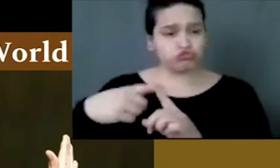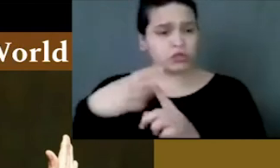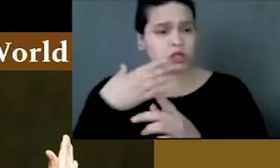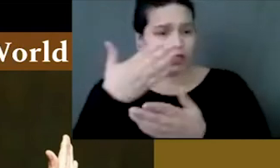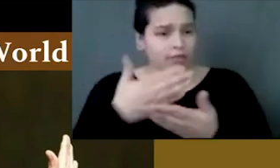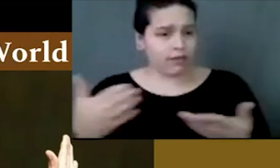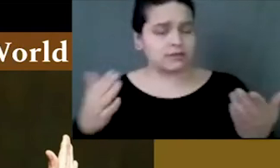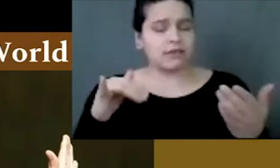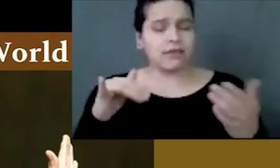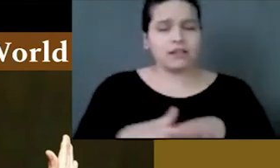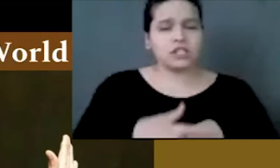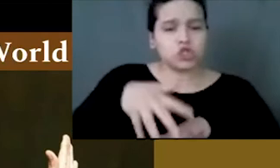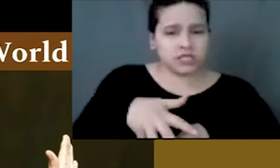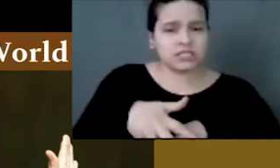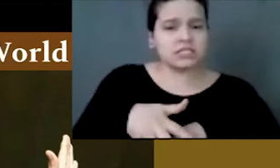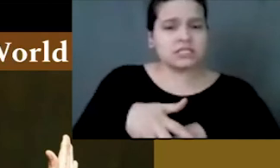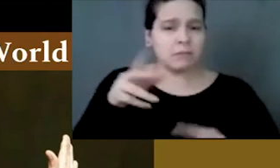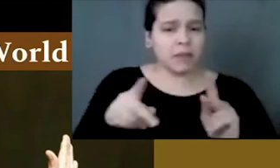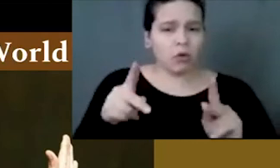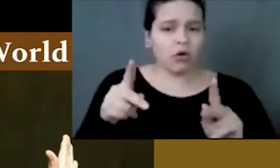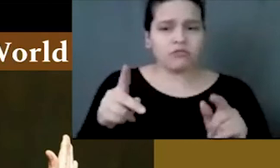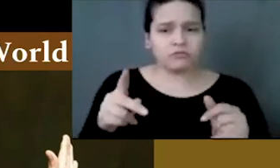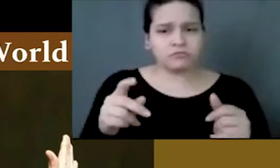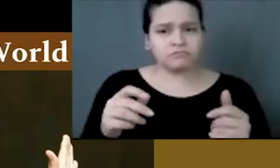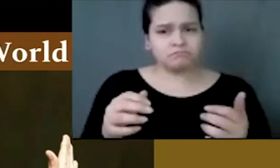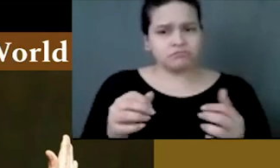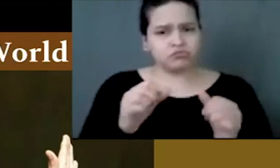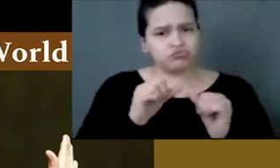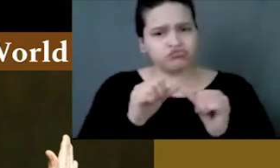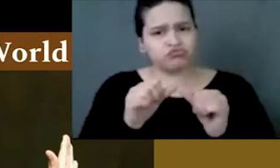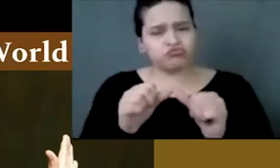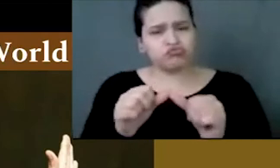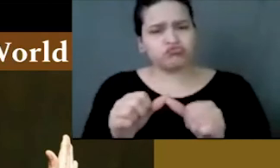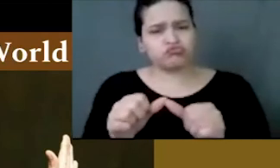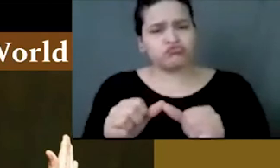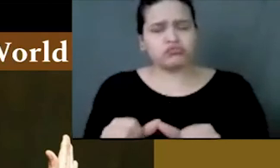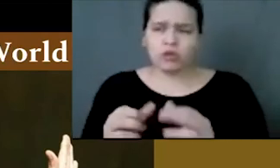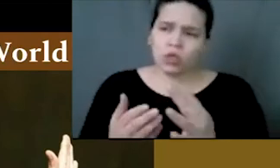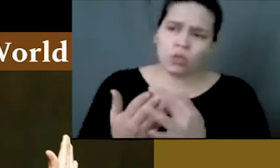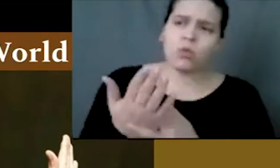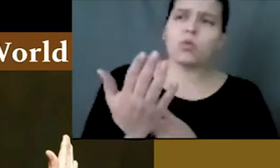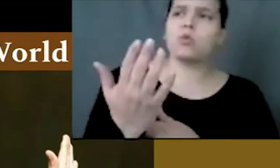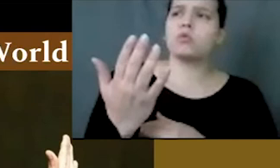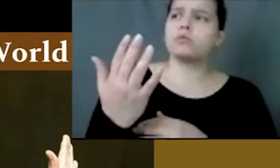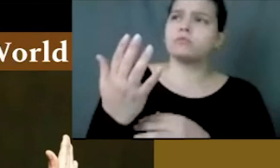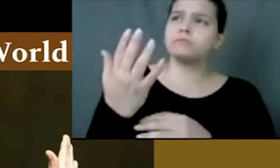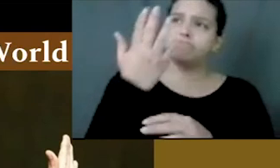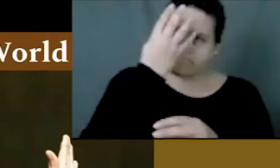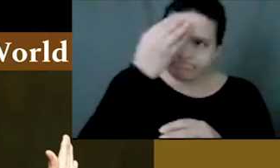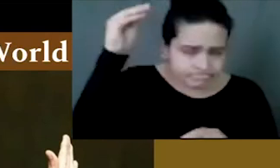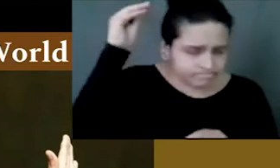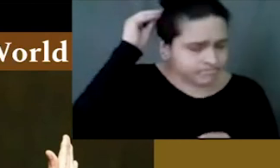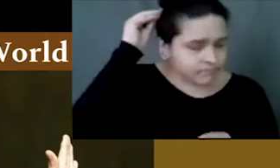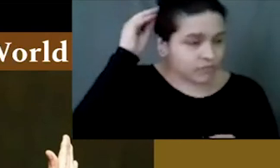But there are a lot of good things that Indigenous people have carried out through all of